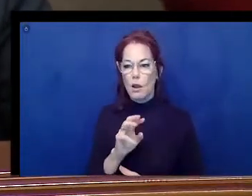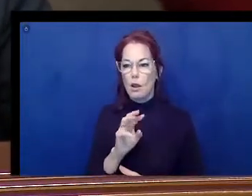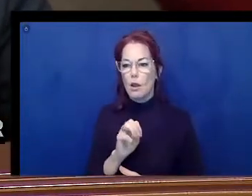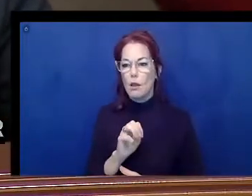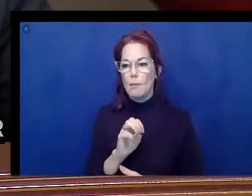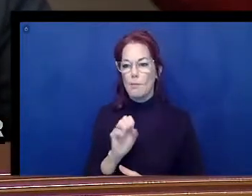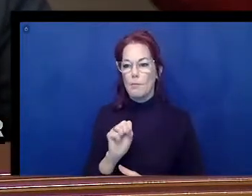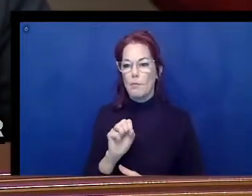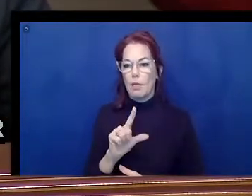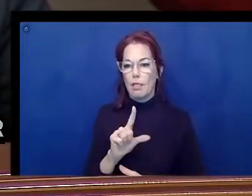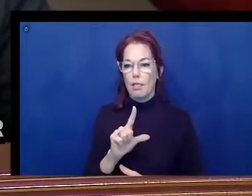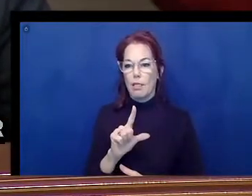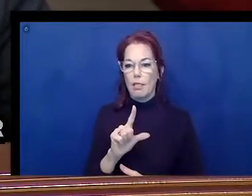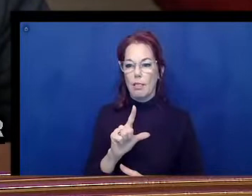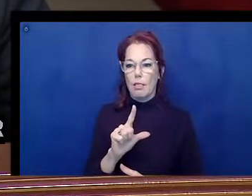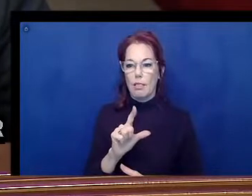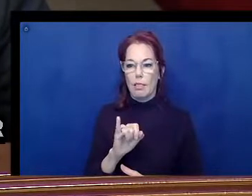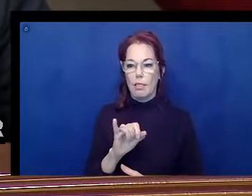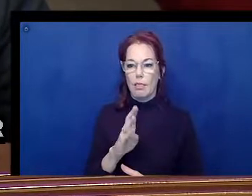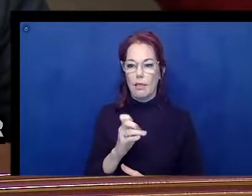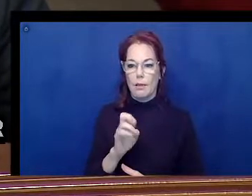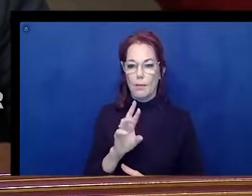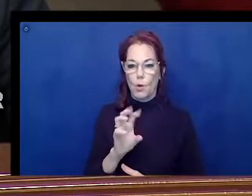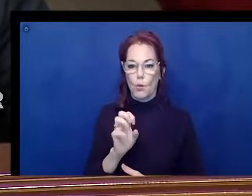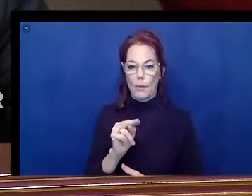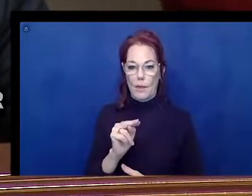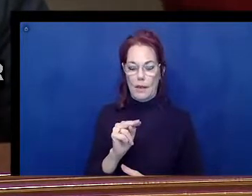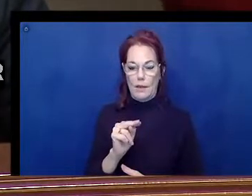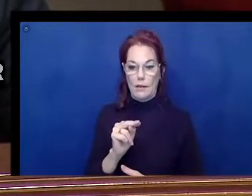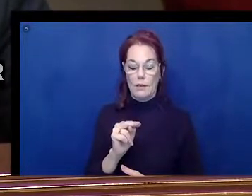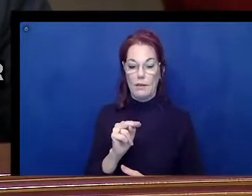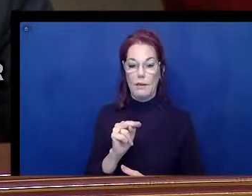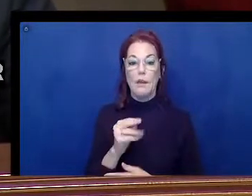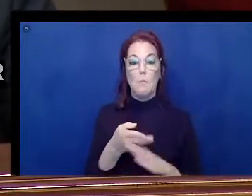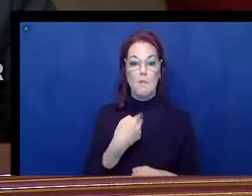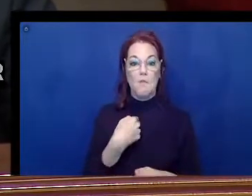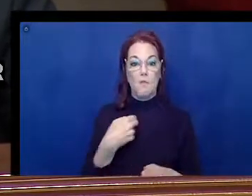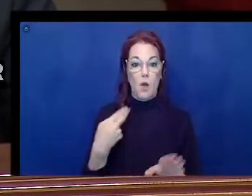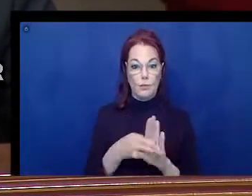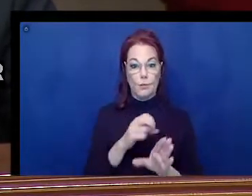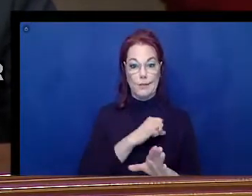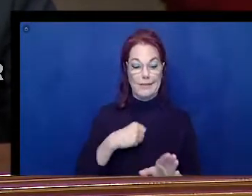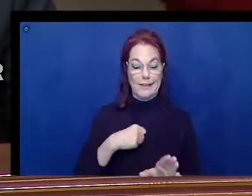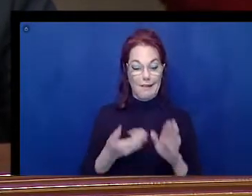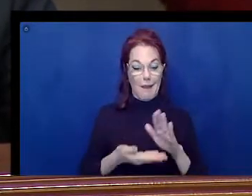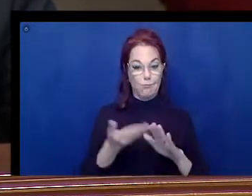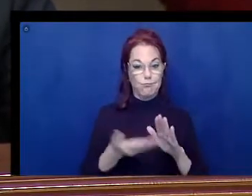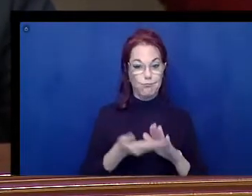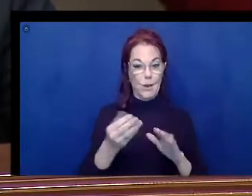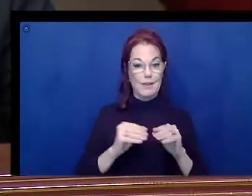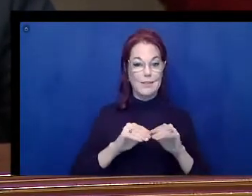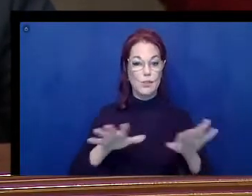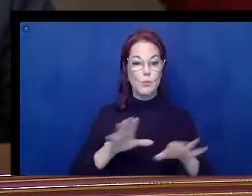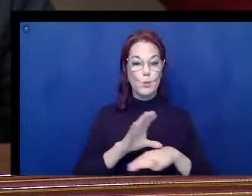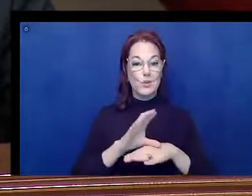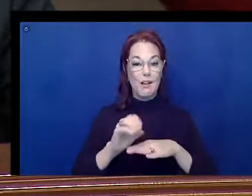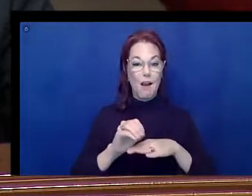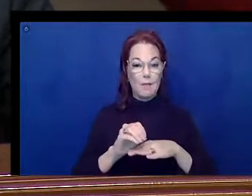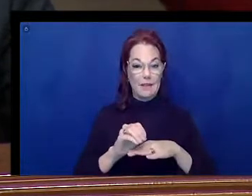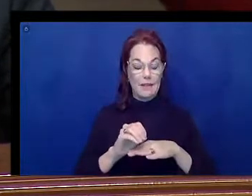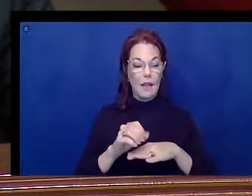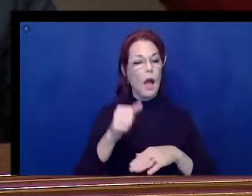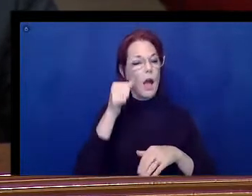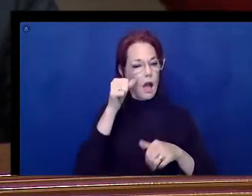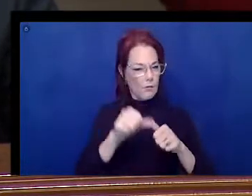I ran a logistics and distribution company for 37 years. And I remember vividly early on